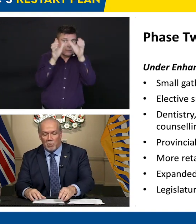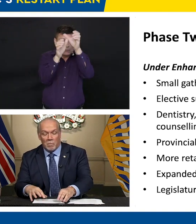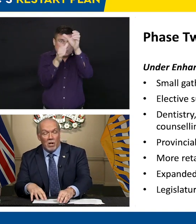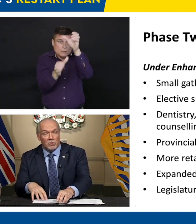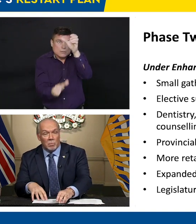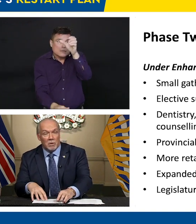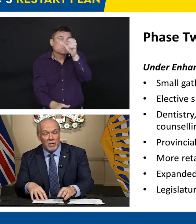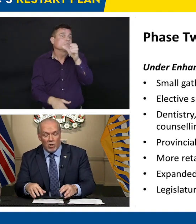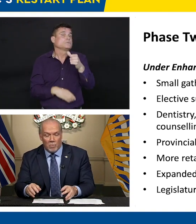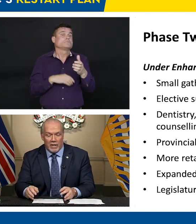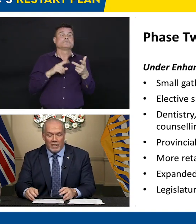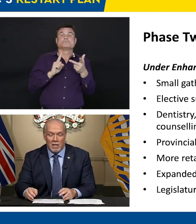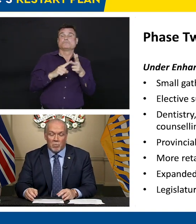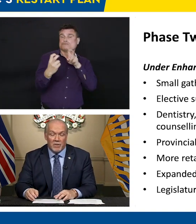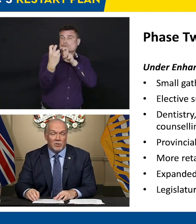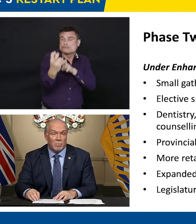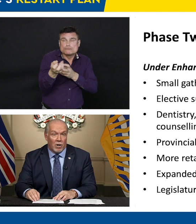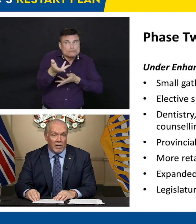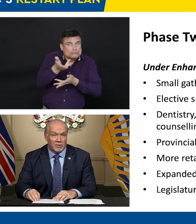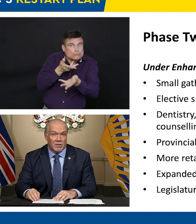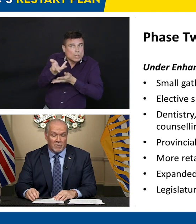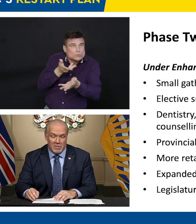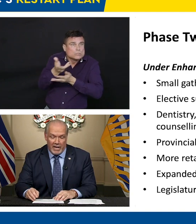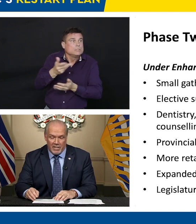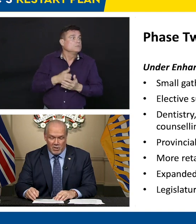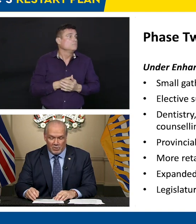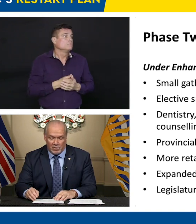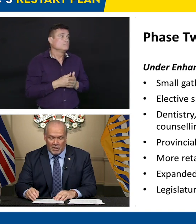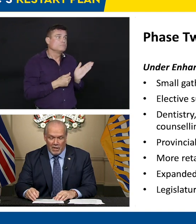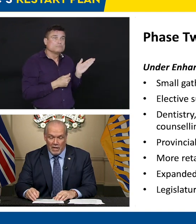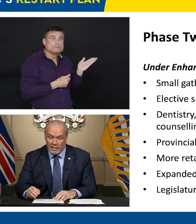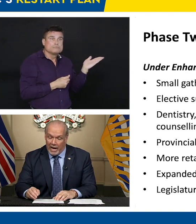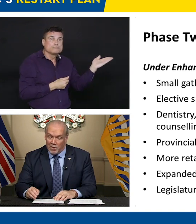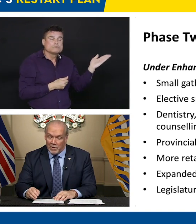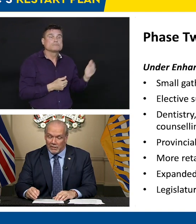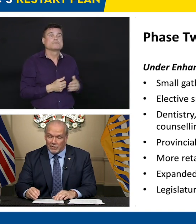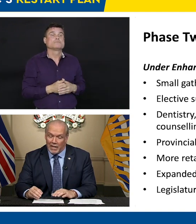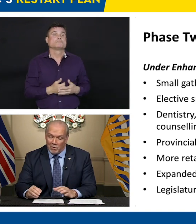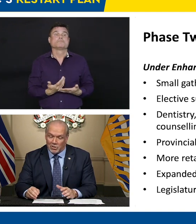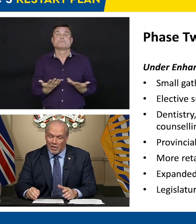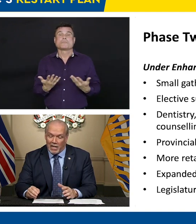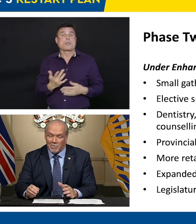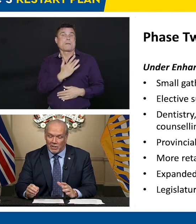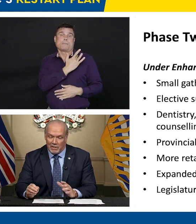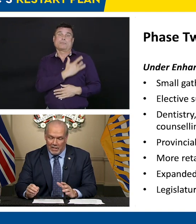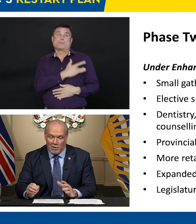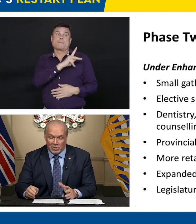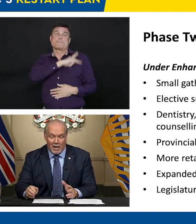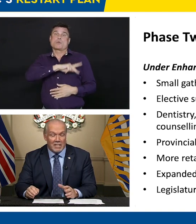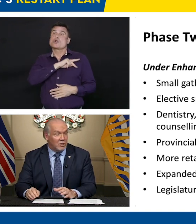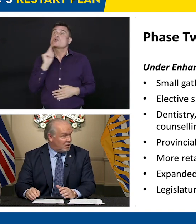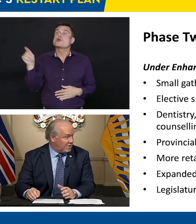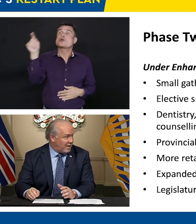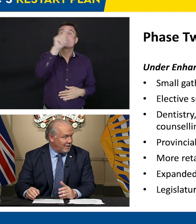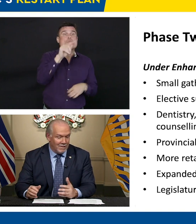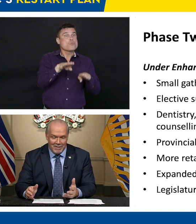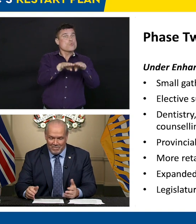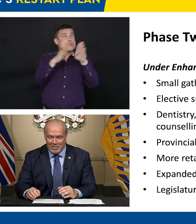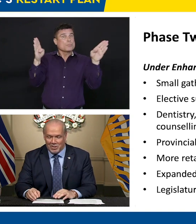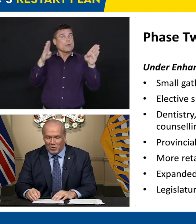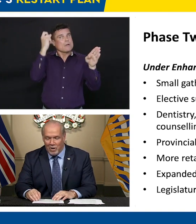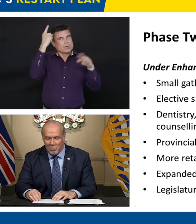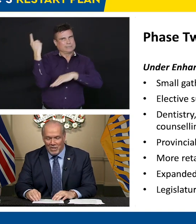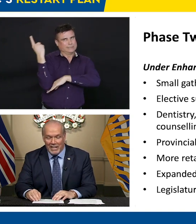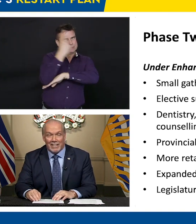say that we will also be reopening provincial parks for day use. Gatherings outside is a good thing.